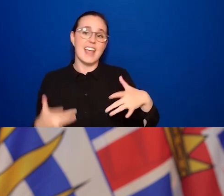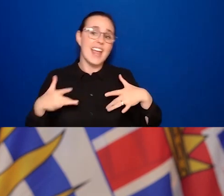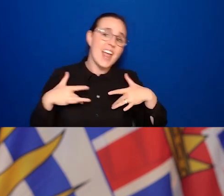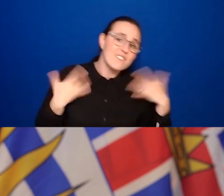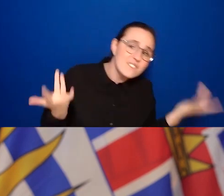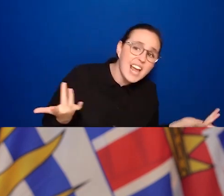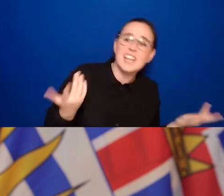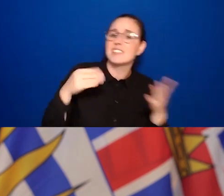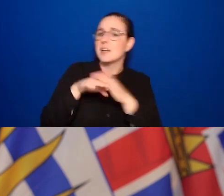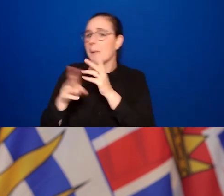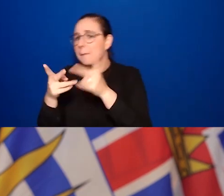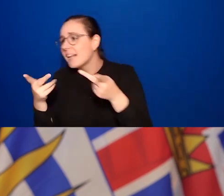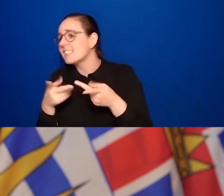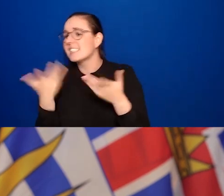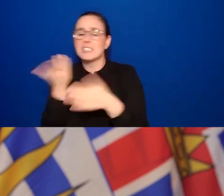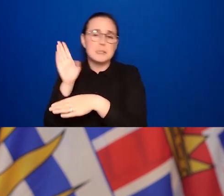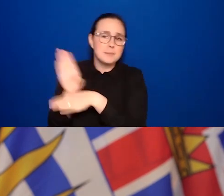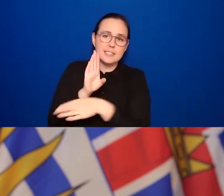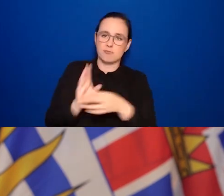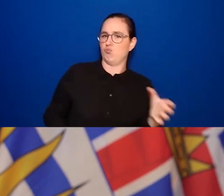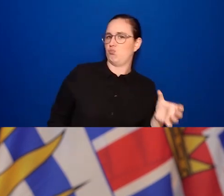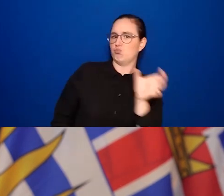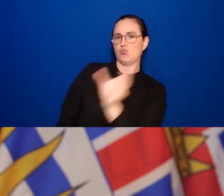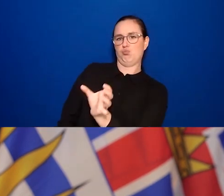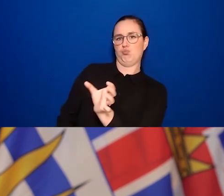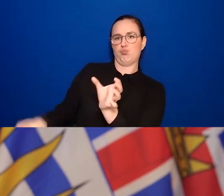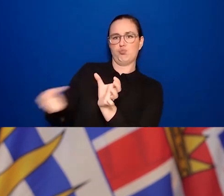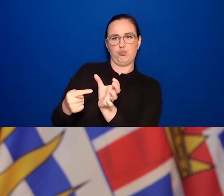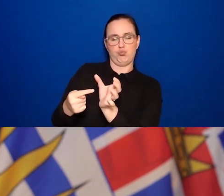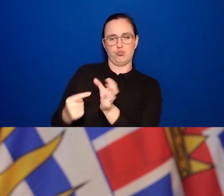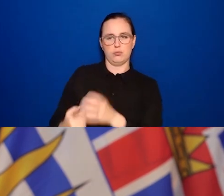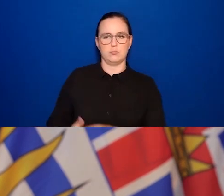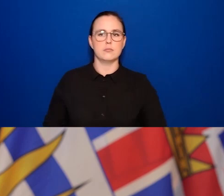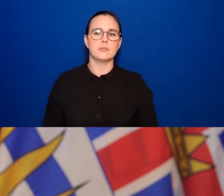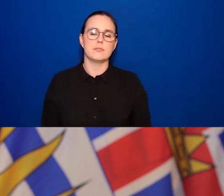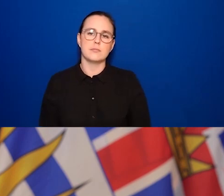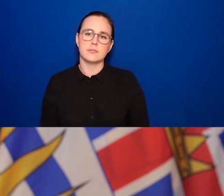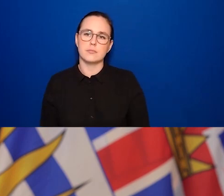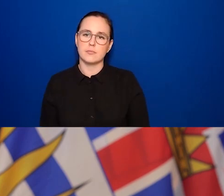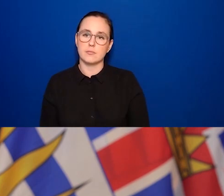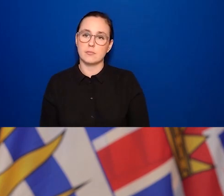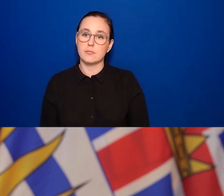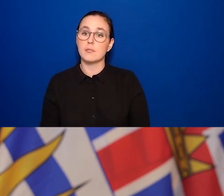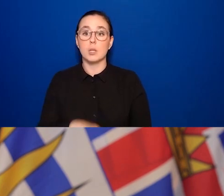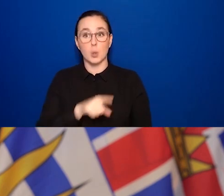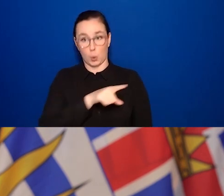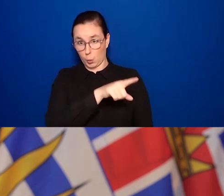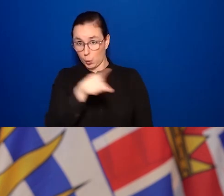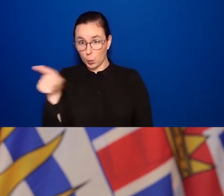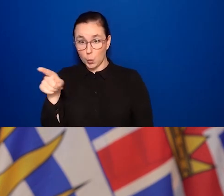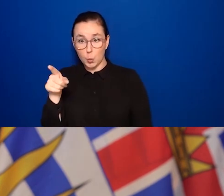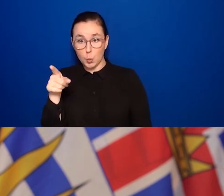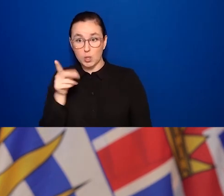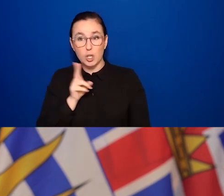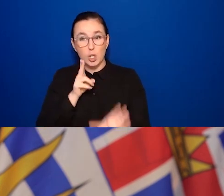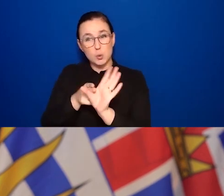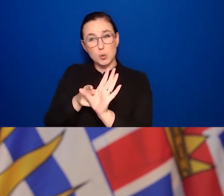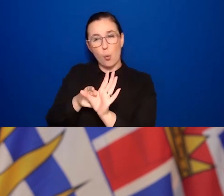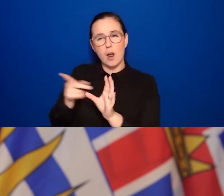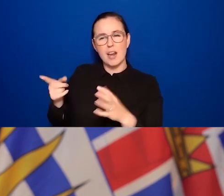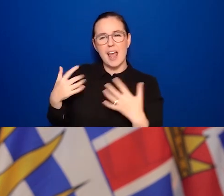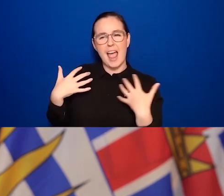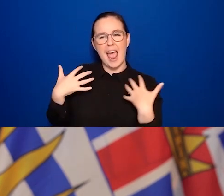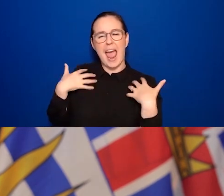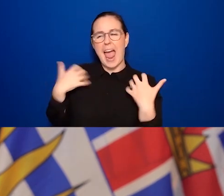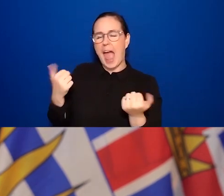requires it. For those who have already signed on to the Health Gateway, you can actually get it very easily through the Health Gateway